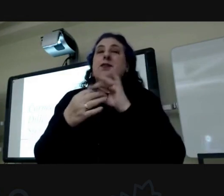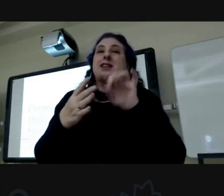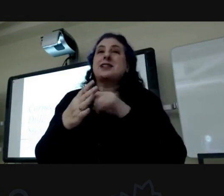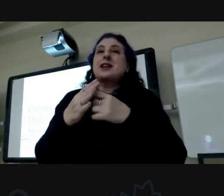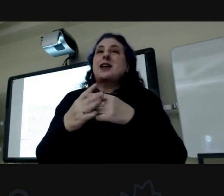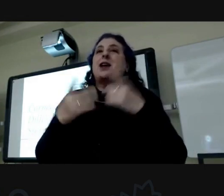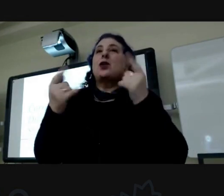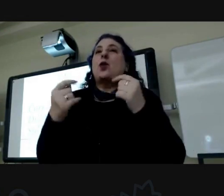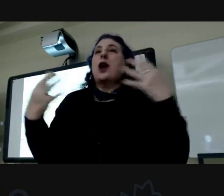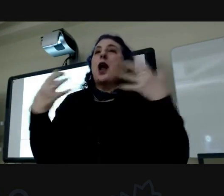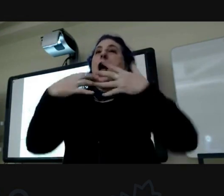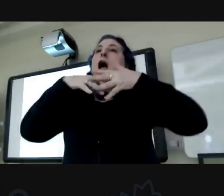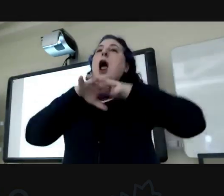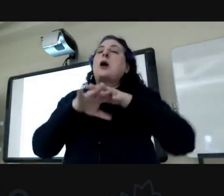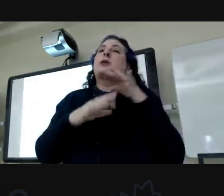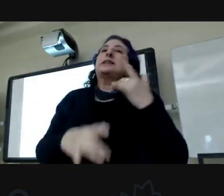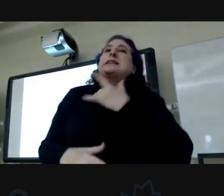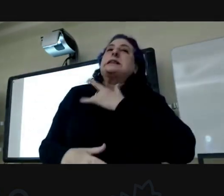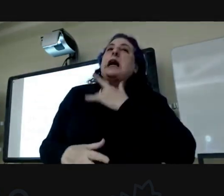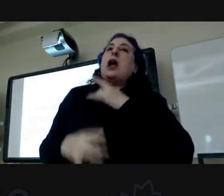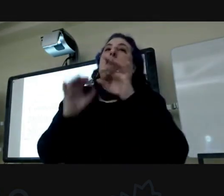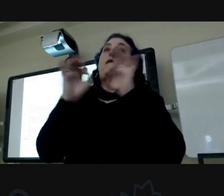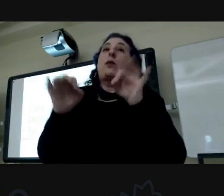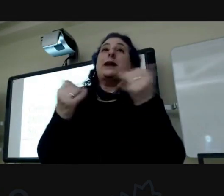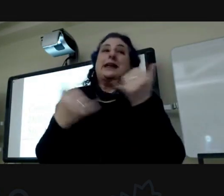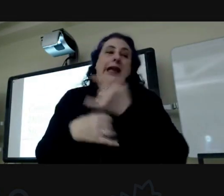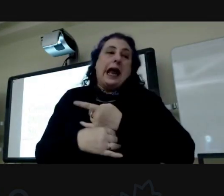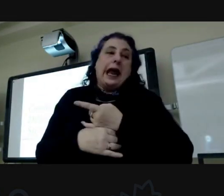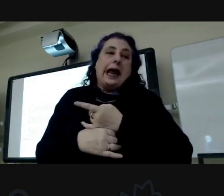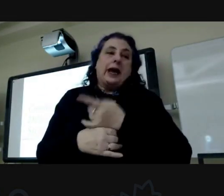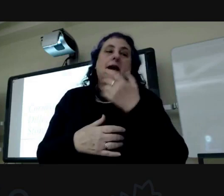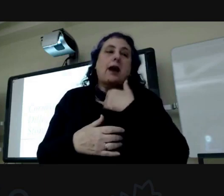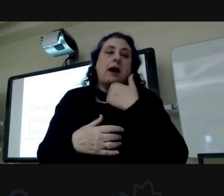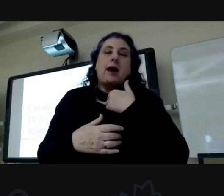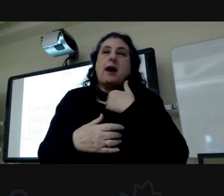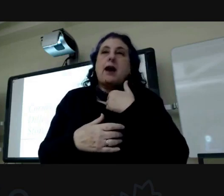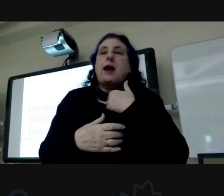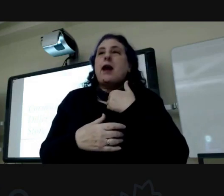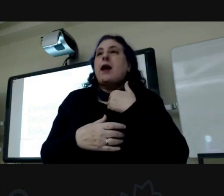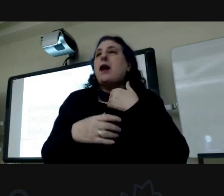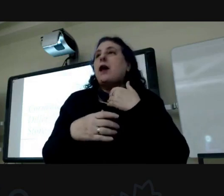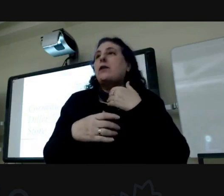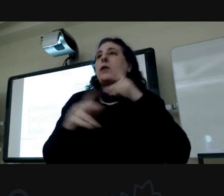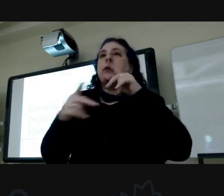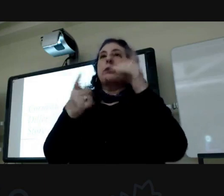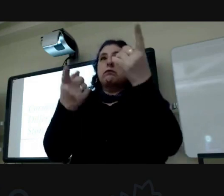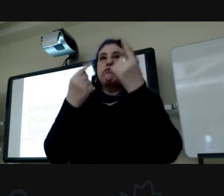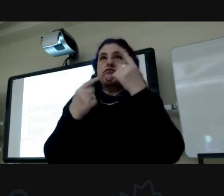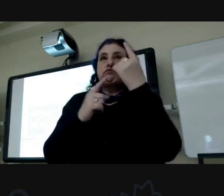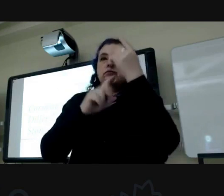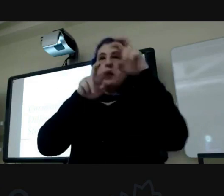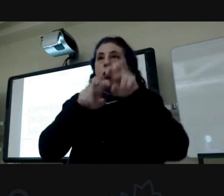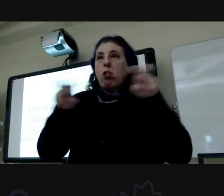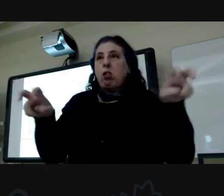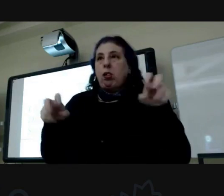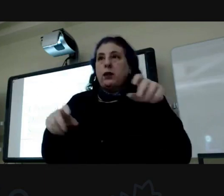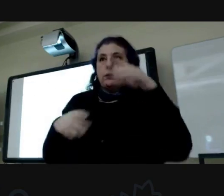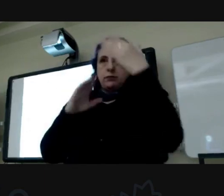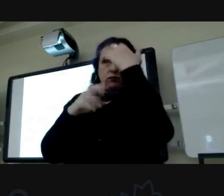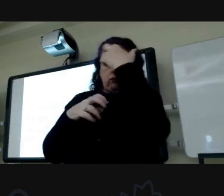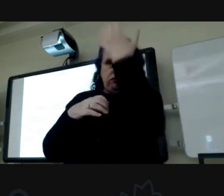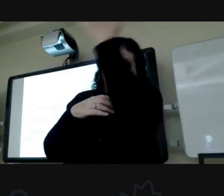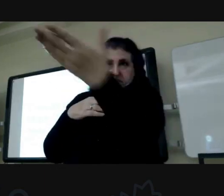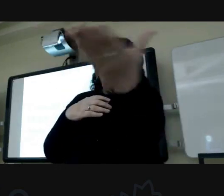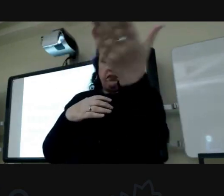start we're trying hybrid style format for today's program we have patrons joining us in person as well as online